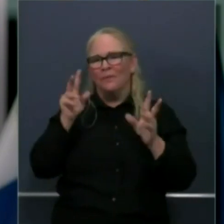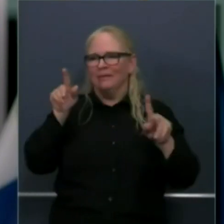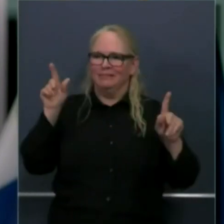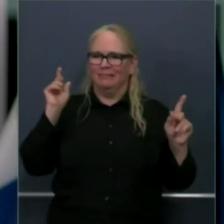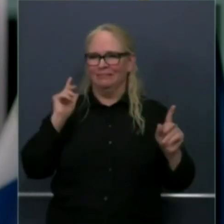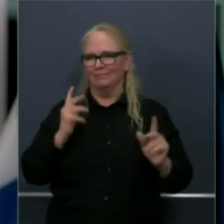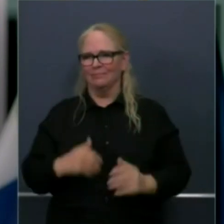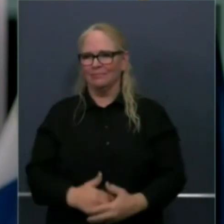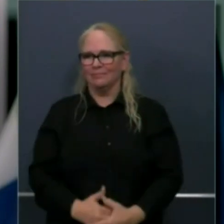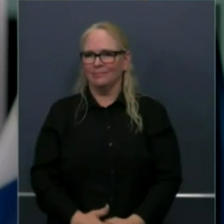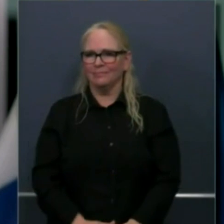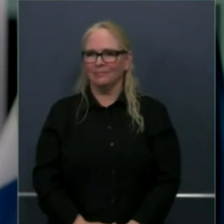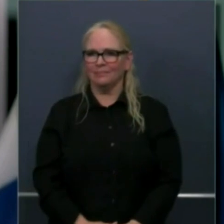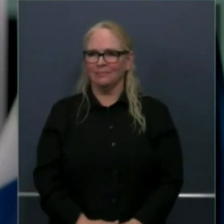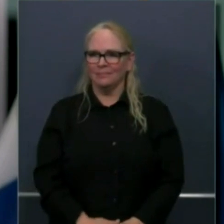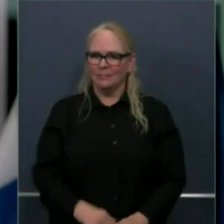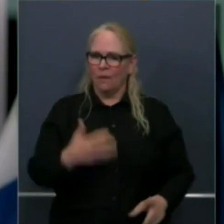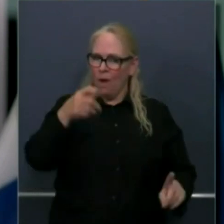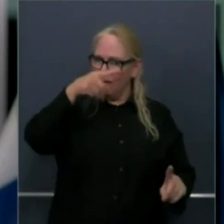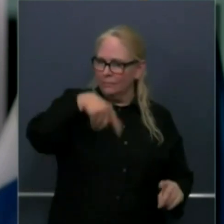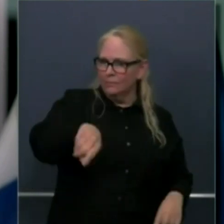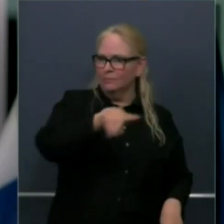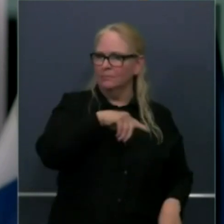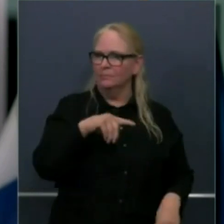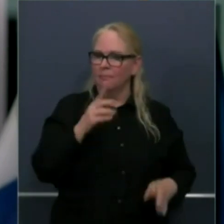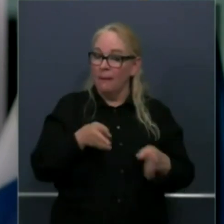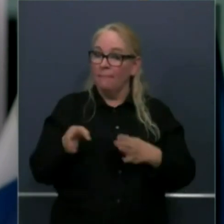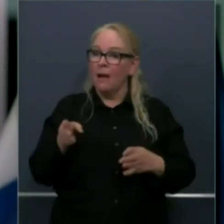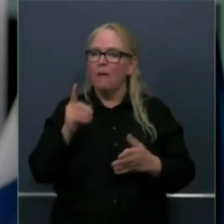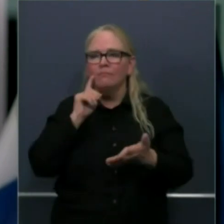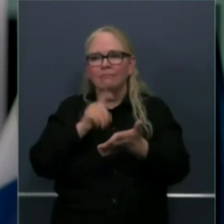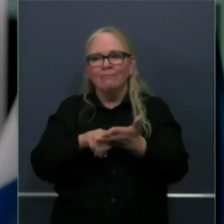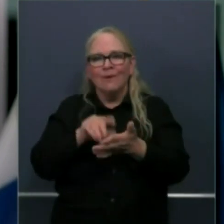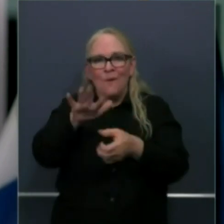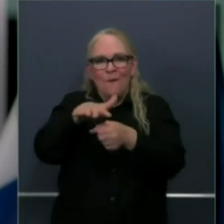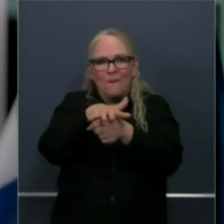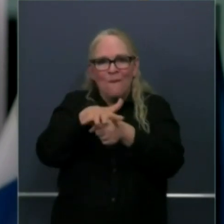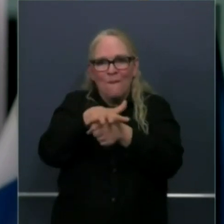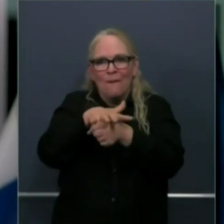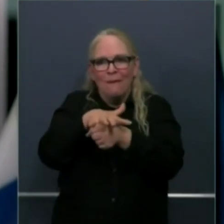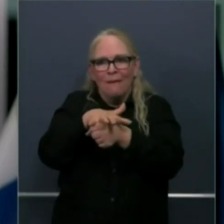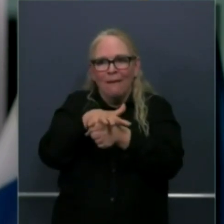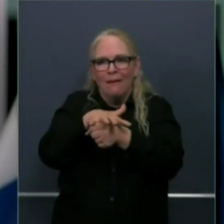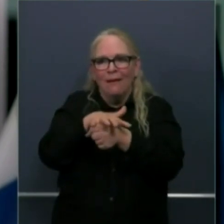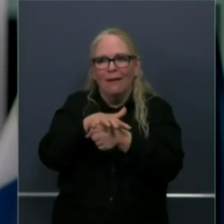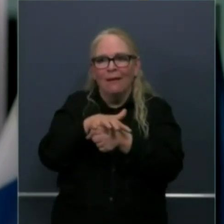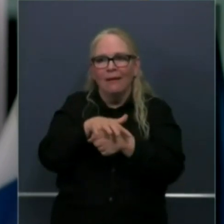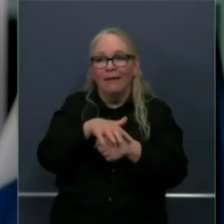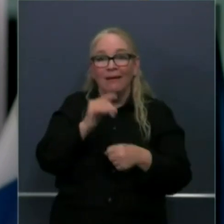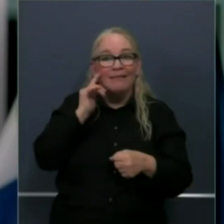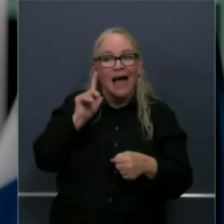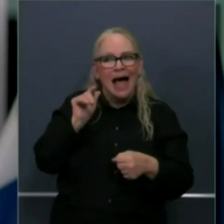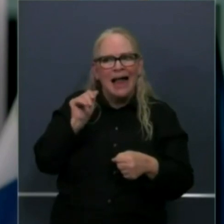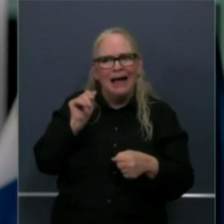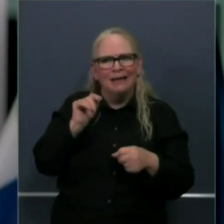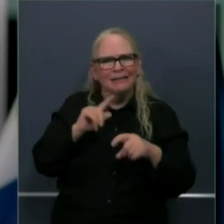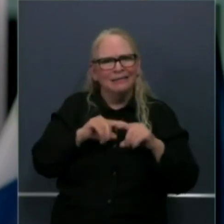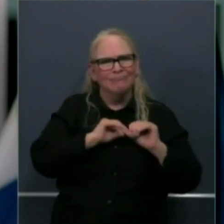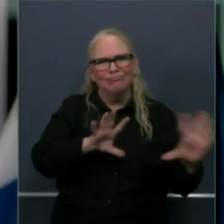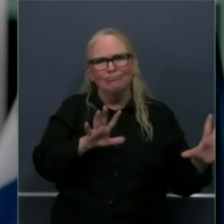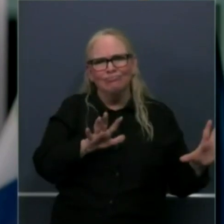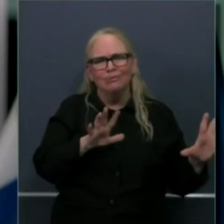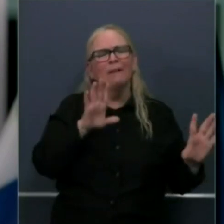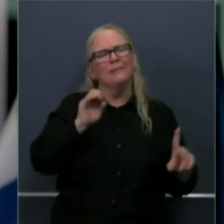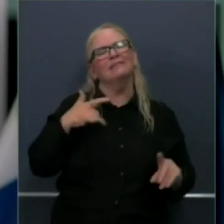recognize the local conditions, particularly in L.A. County, and they're sensitive to what phase of this